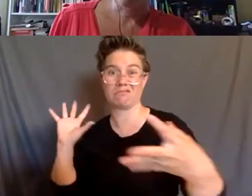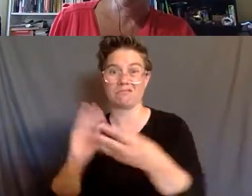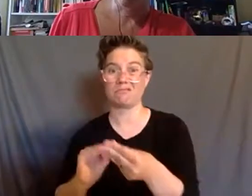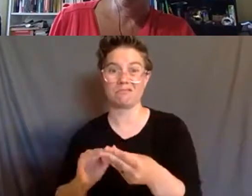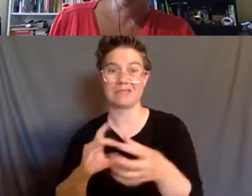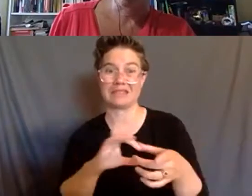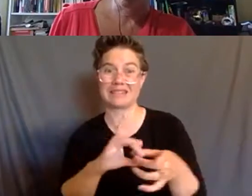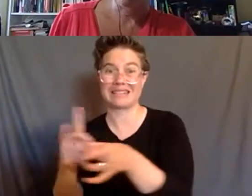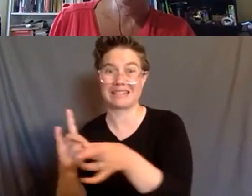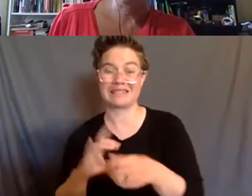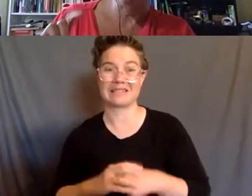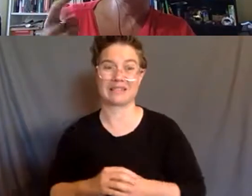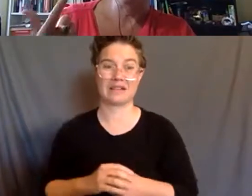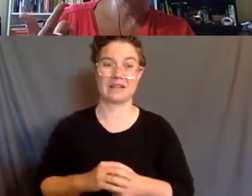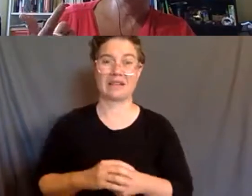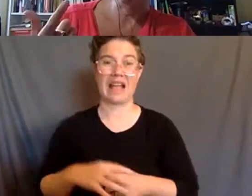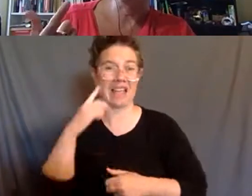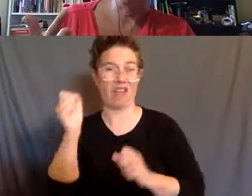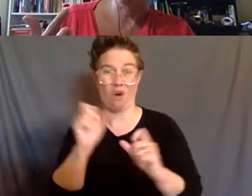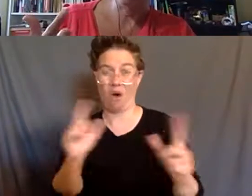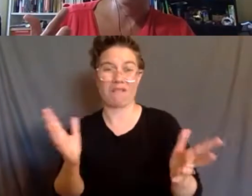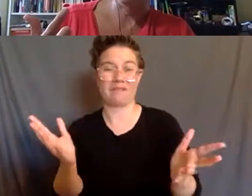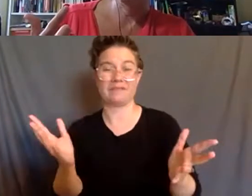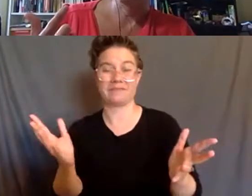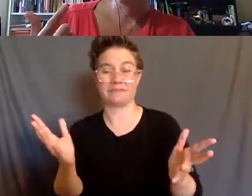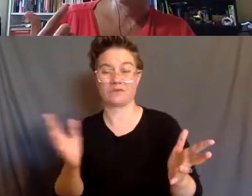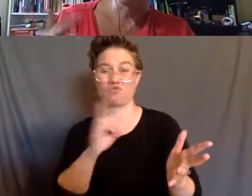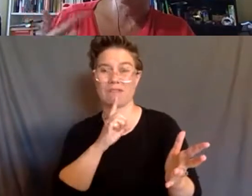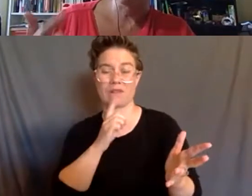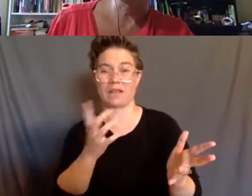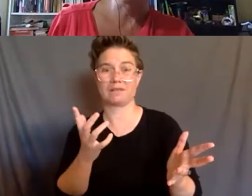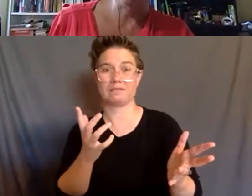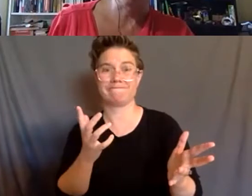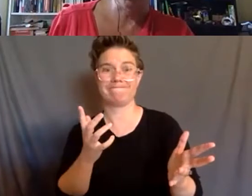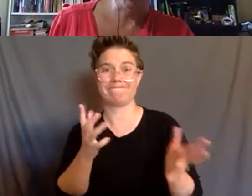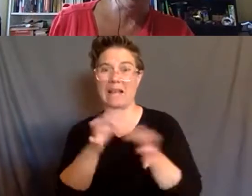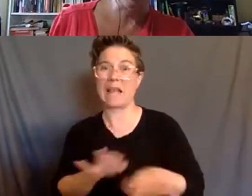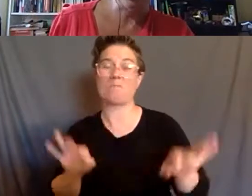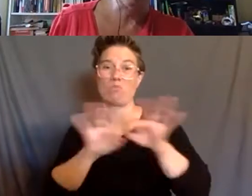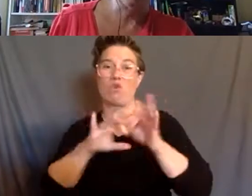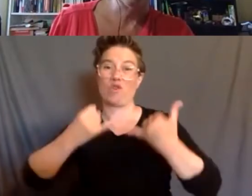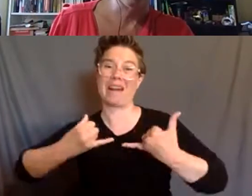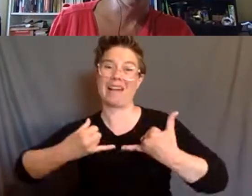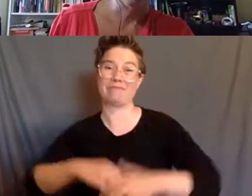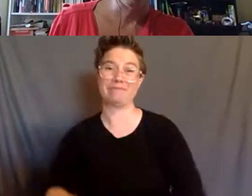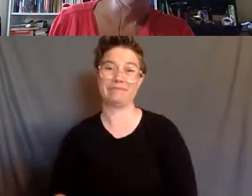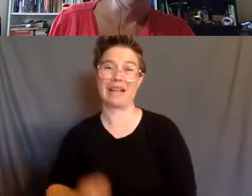I think all of those are really, really meaningful for the current moment as well.